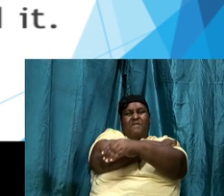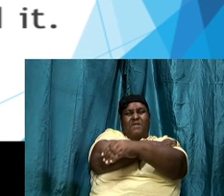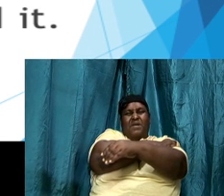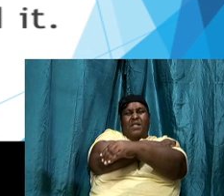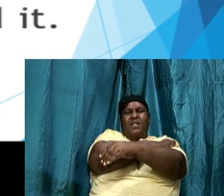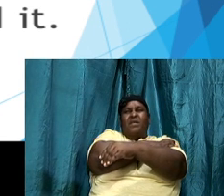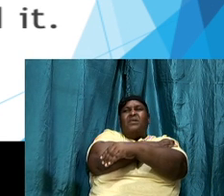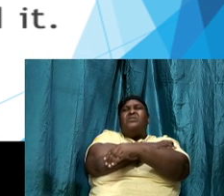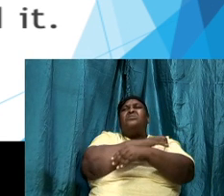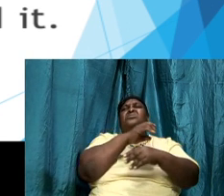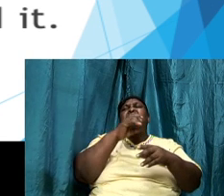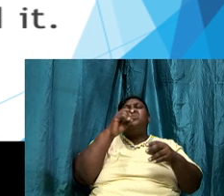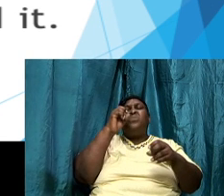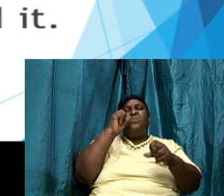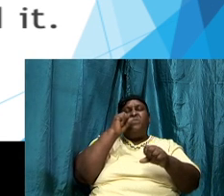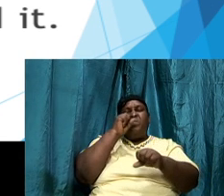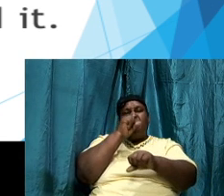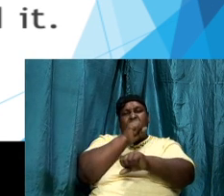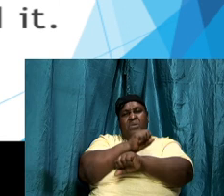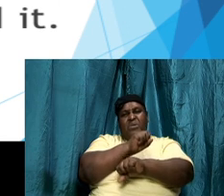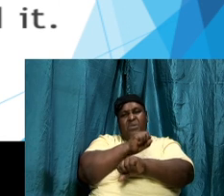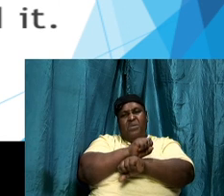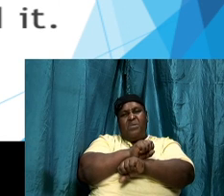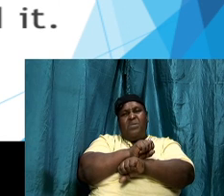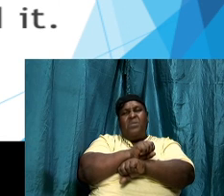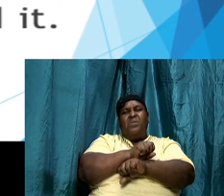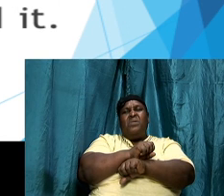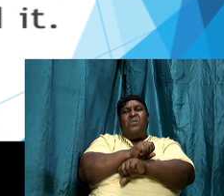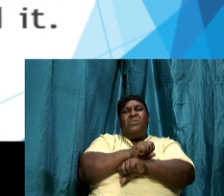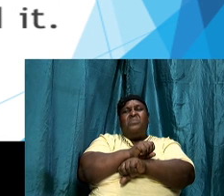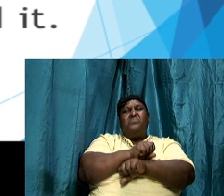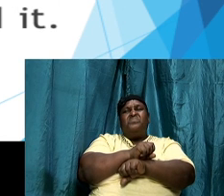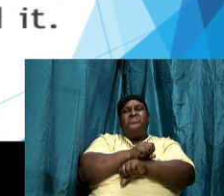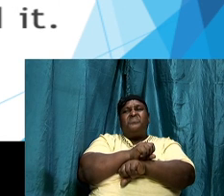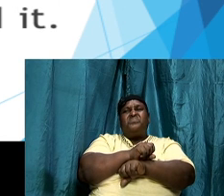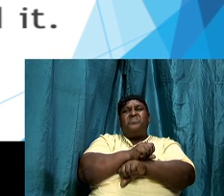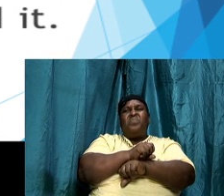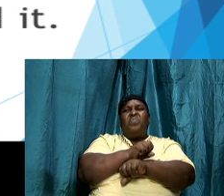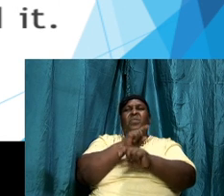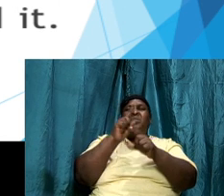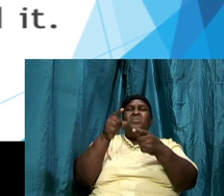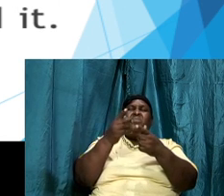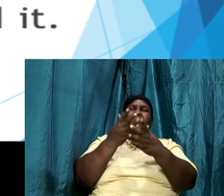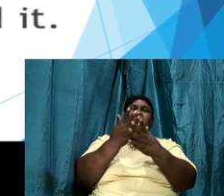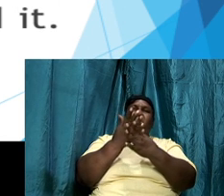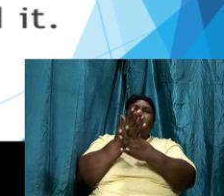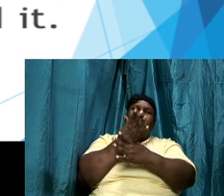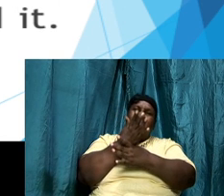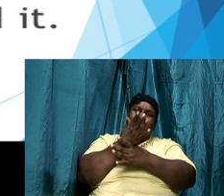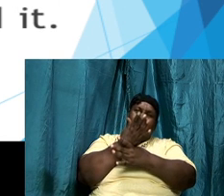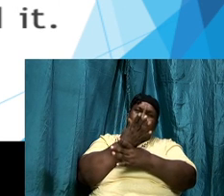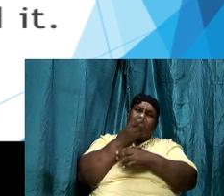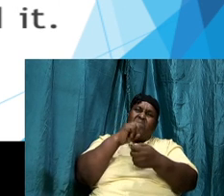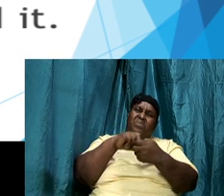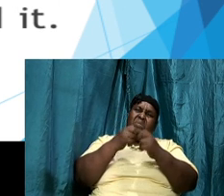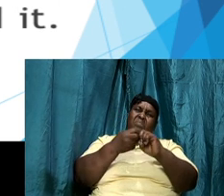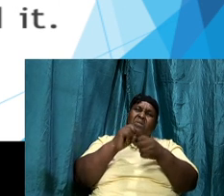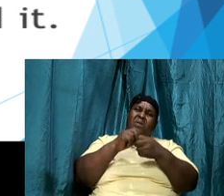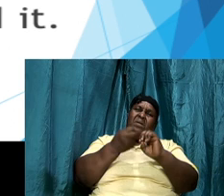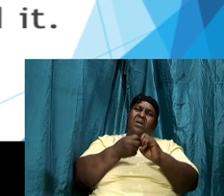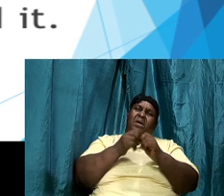to deal with to go through to overcome